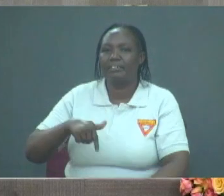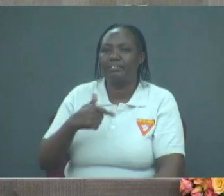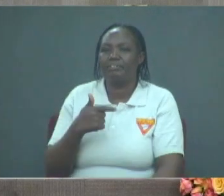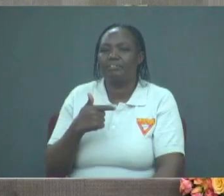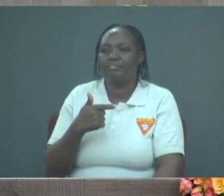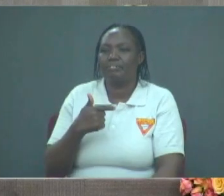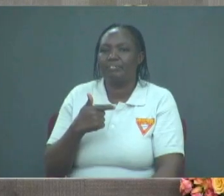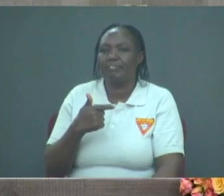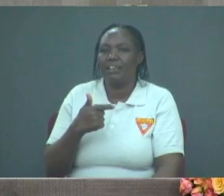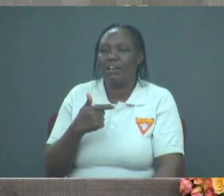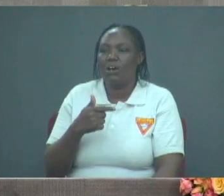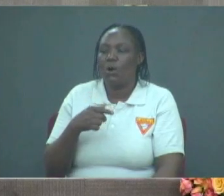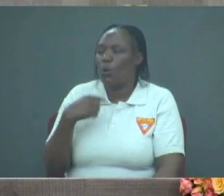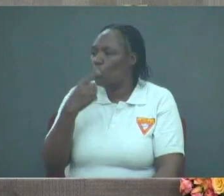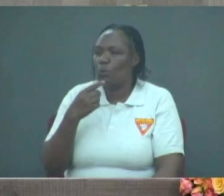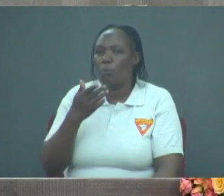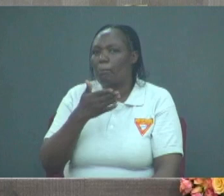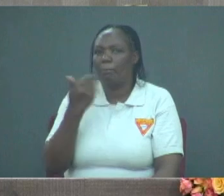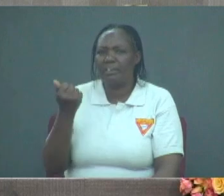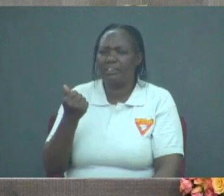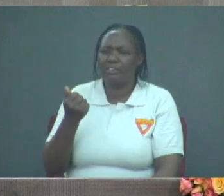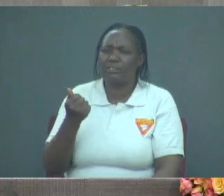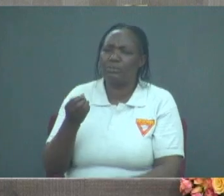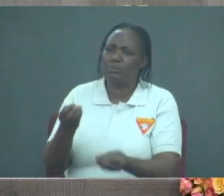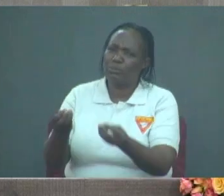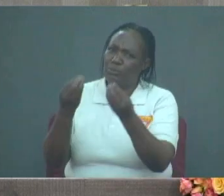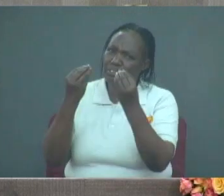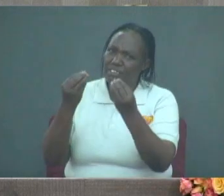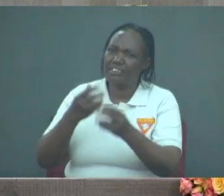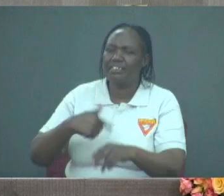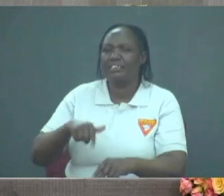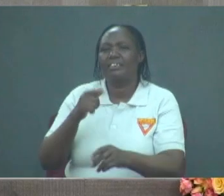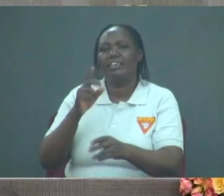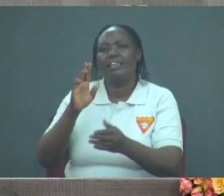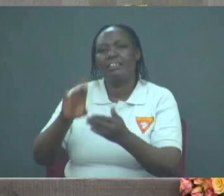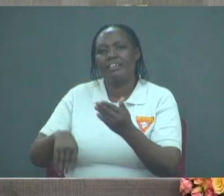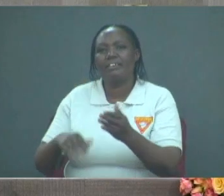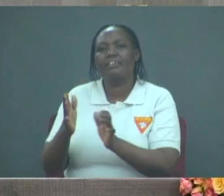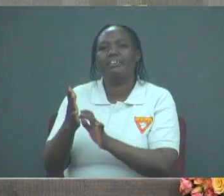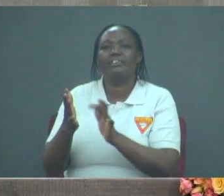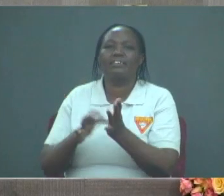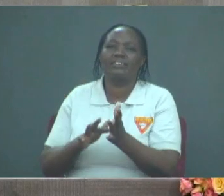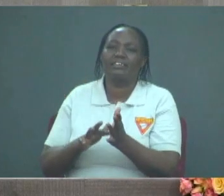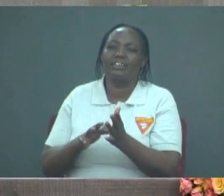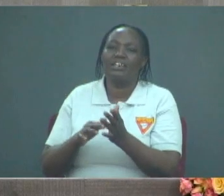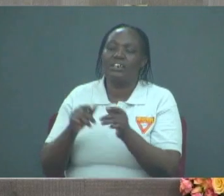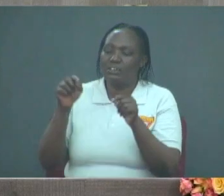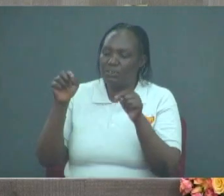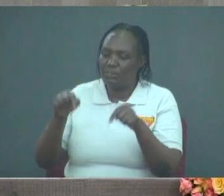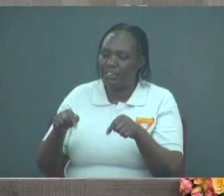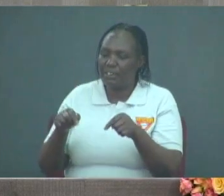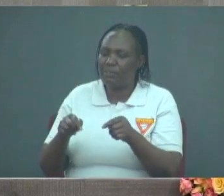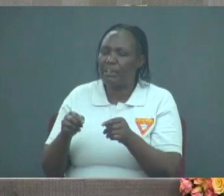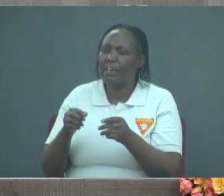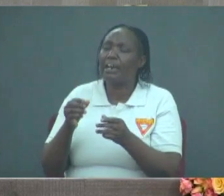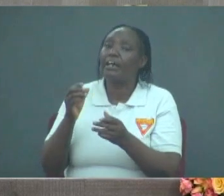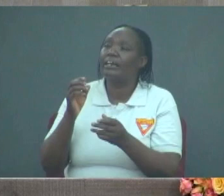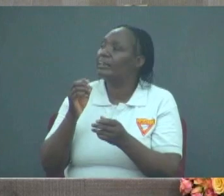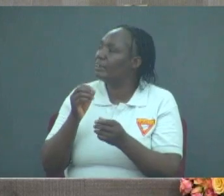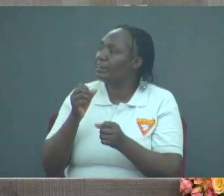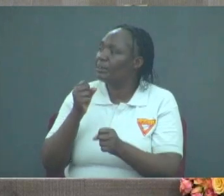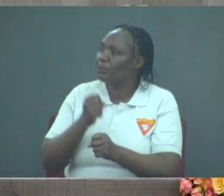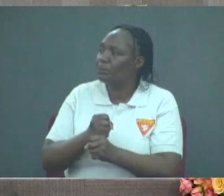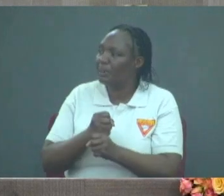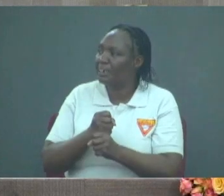And so who best to teach us than Jesus? And today, we are going to do it in a very interesting way. And the sign language person,